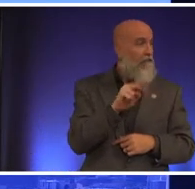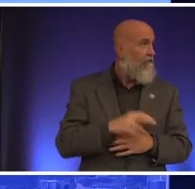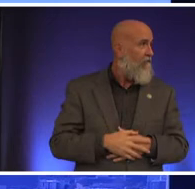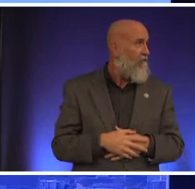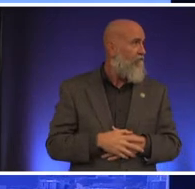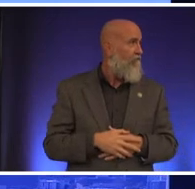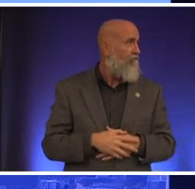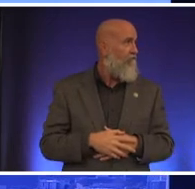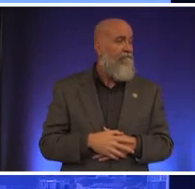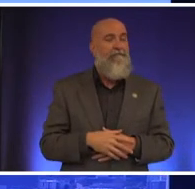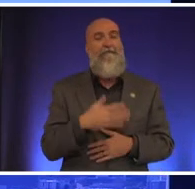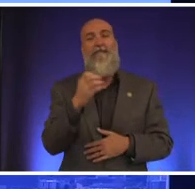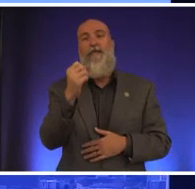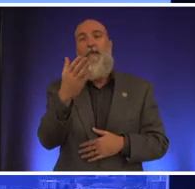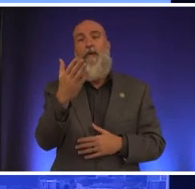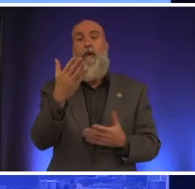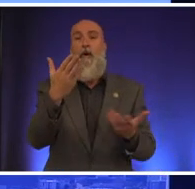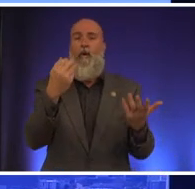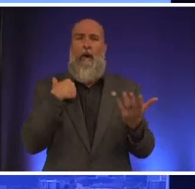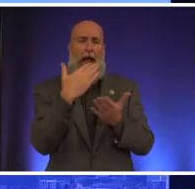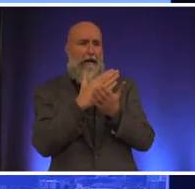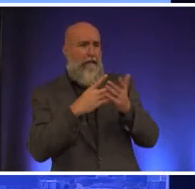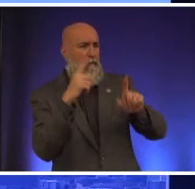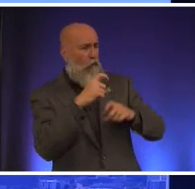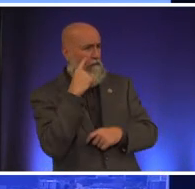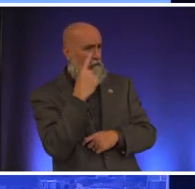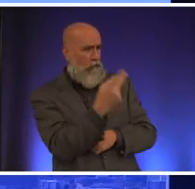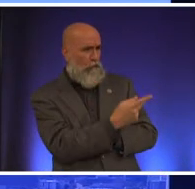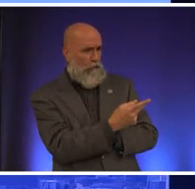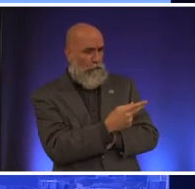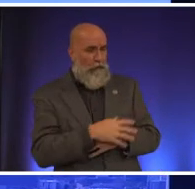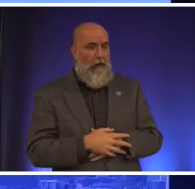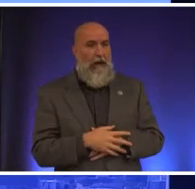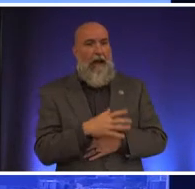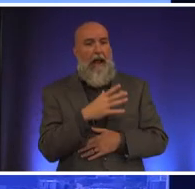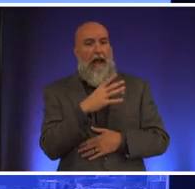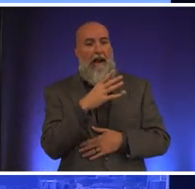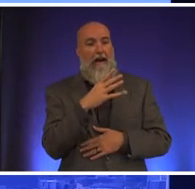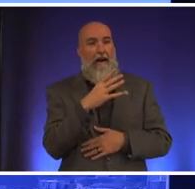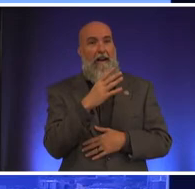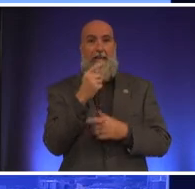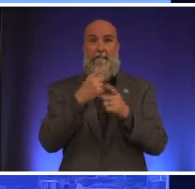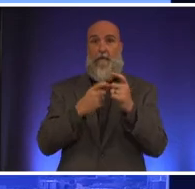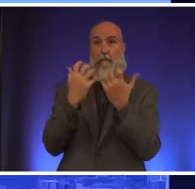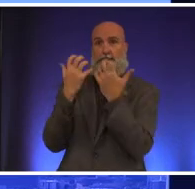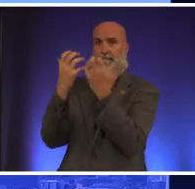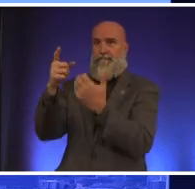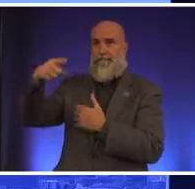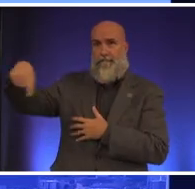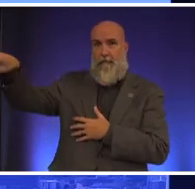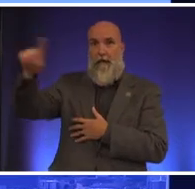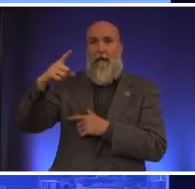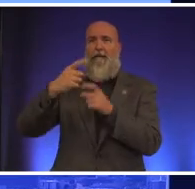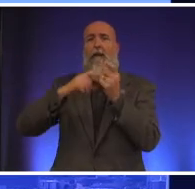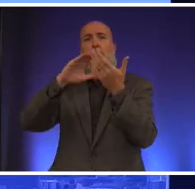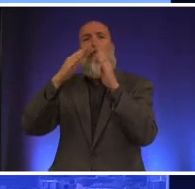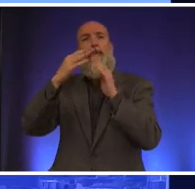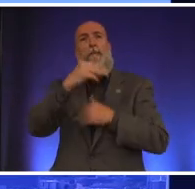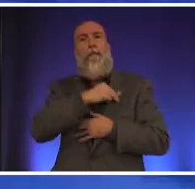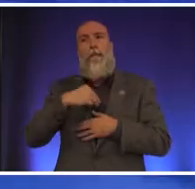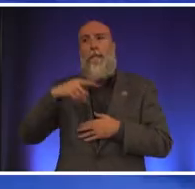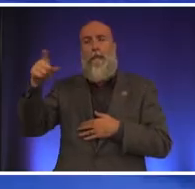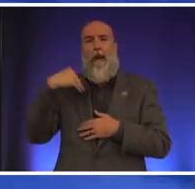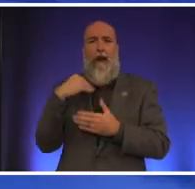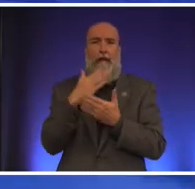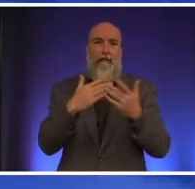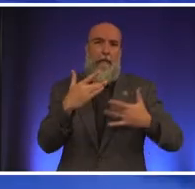thank you very much so we'll have some questions for you today and they're from the public these questions are from community members they have concerns